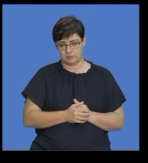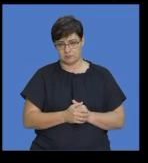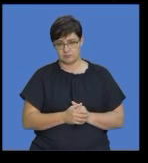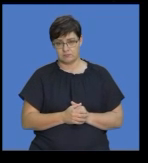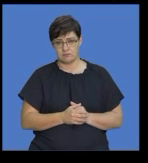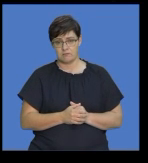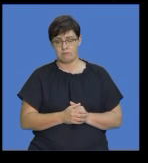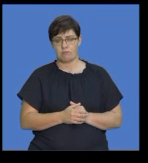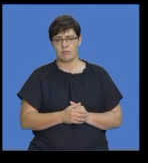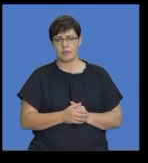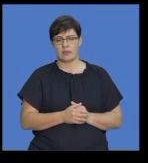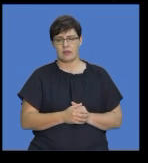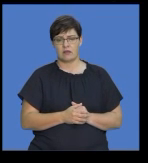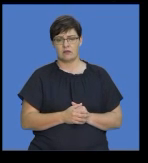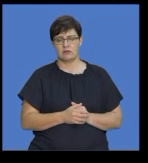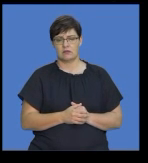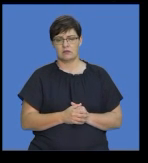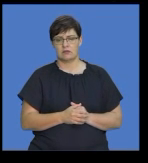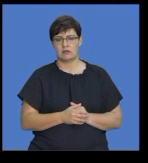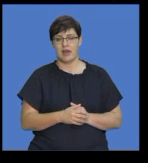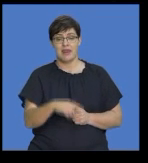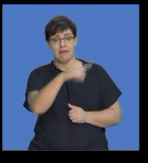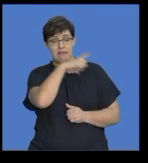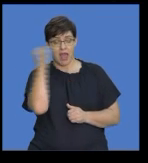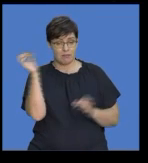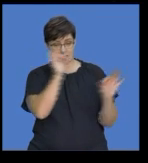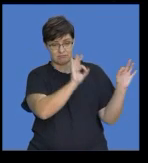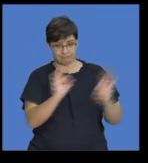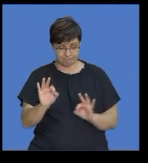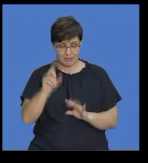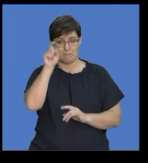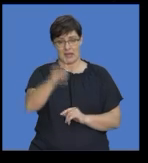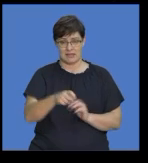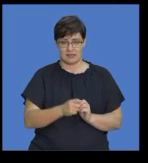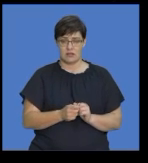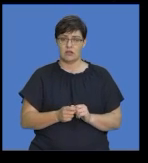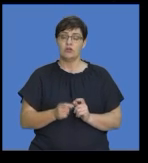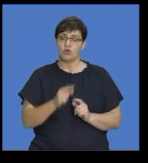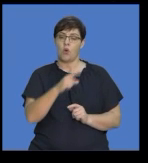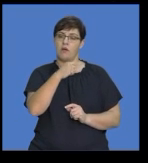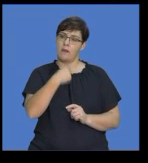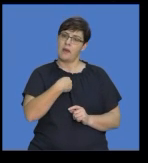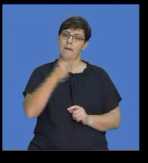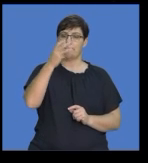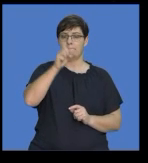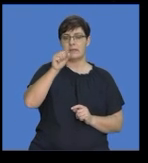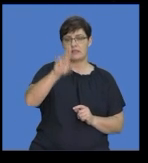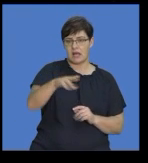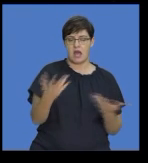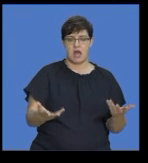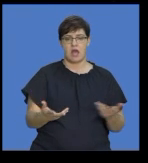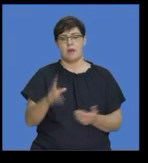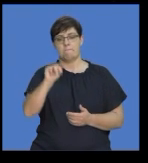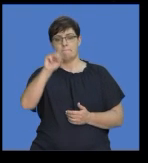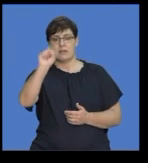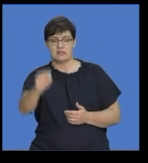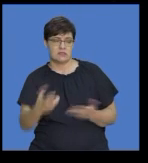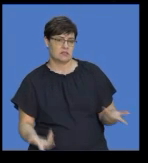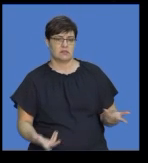You will need to correct the correct names. Okay. So, the titles will be. Is it Mr., Miss, Doctor?